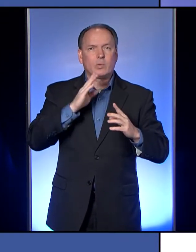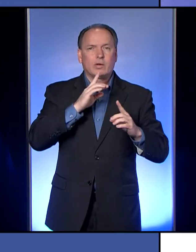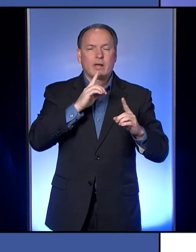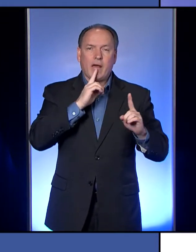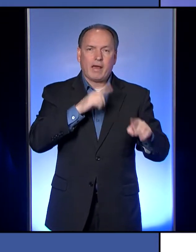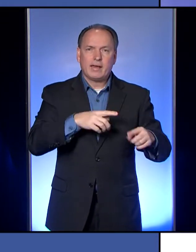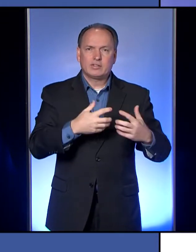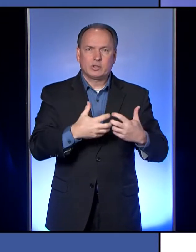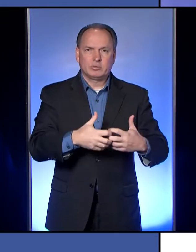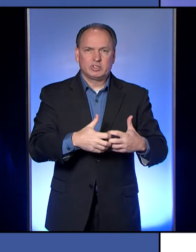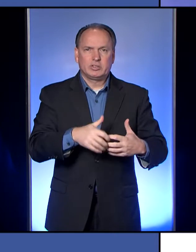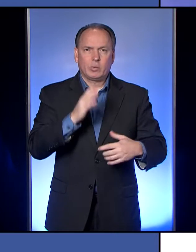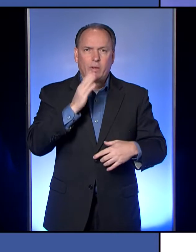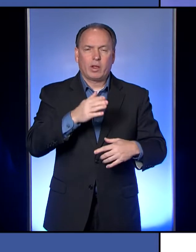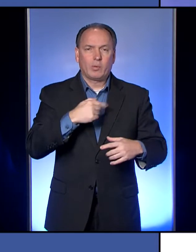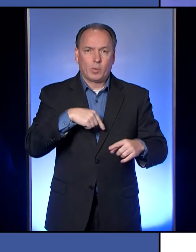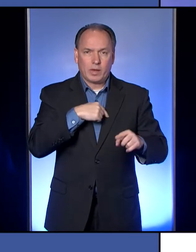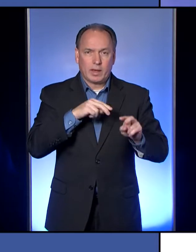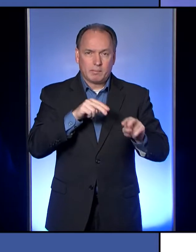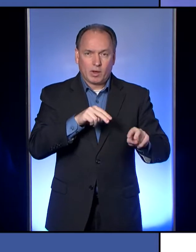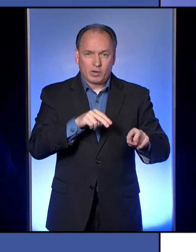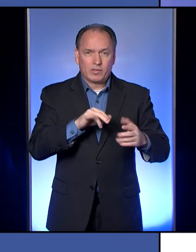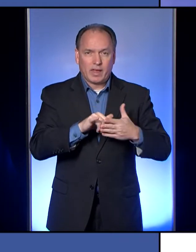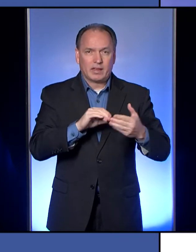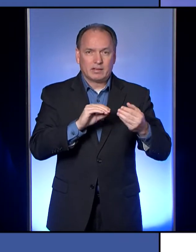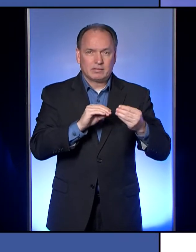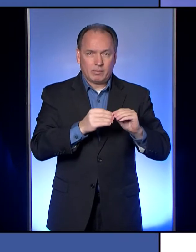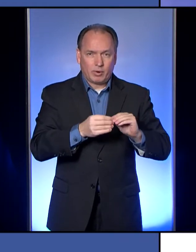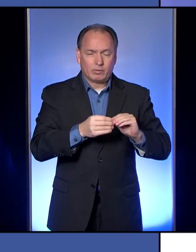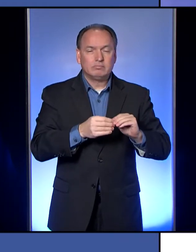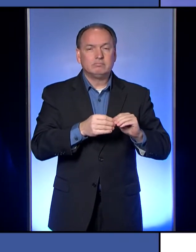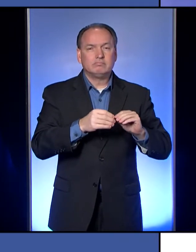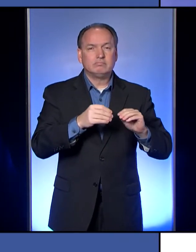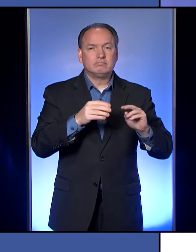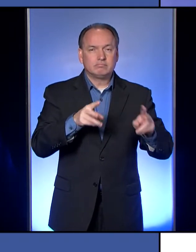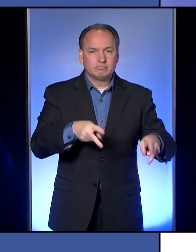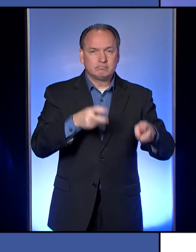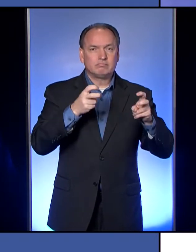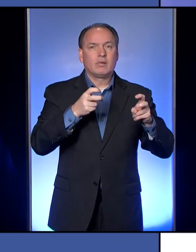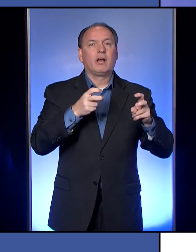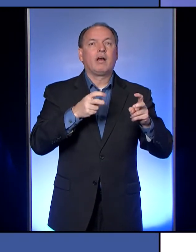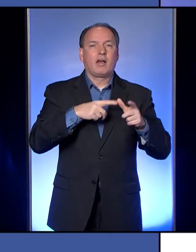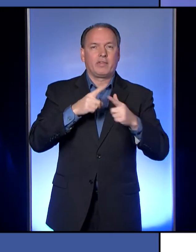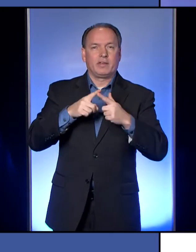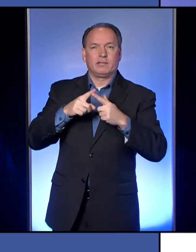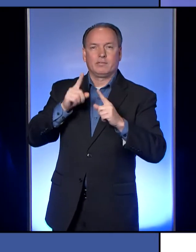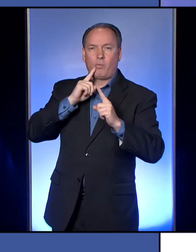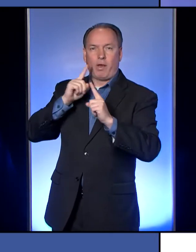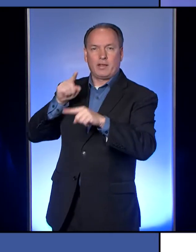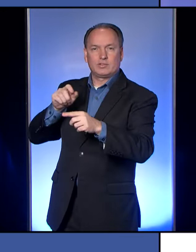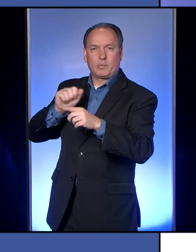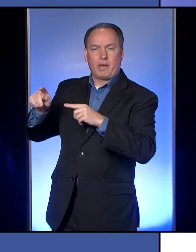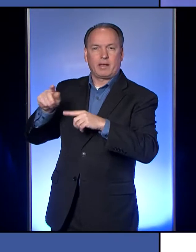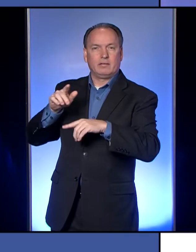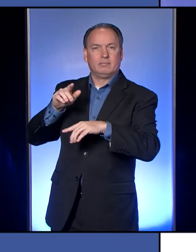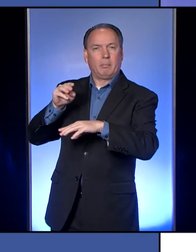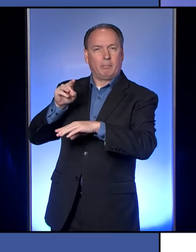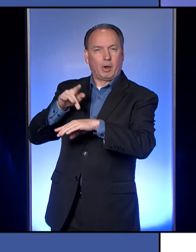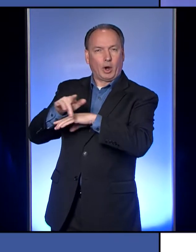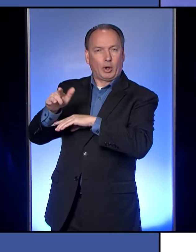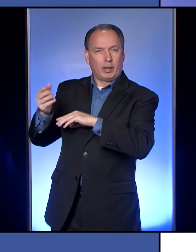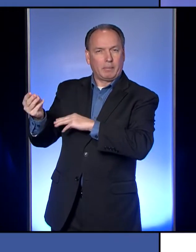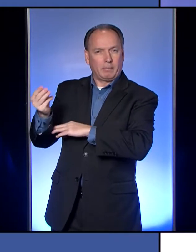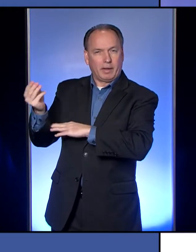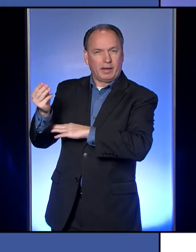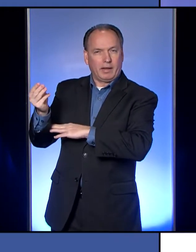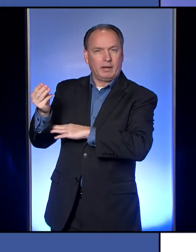we are monitoring that number and someone will get back to you, whether it's earlier than Monday would be if it was more